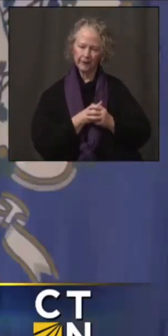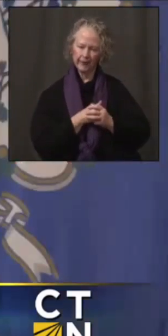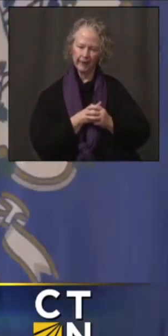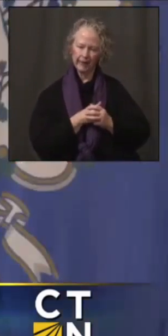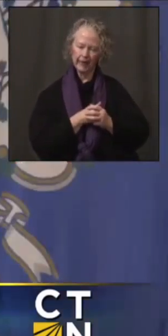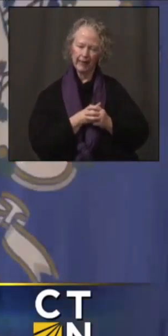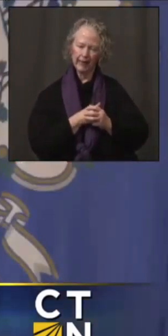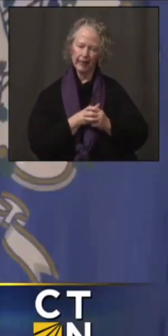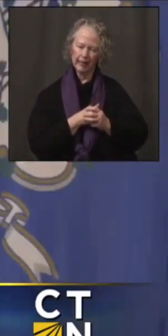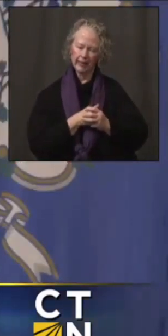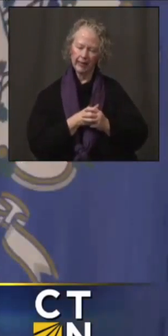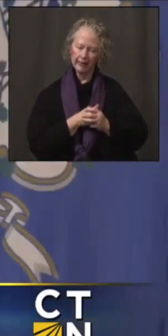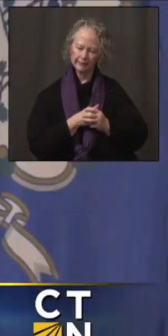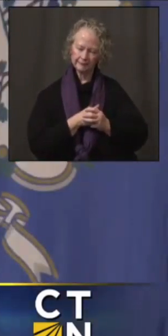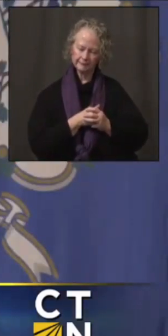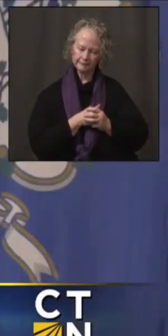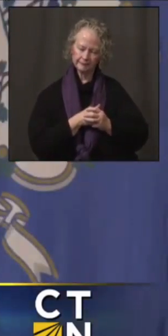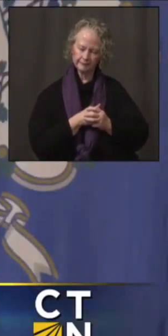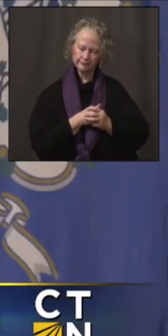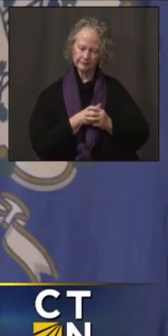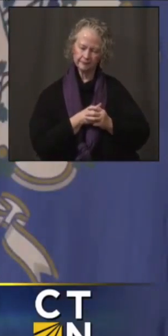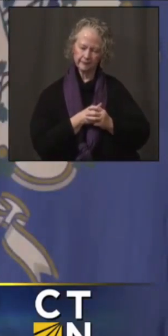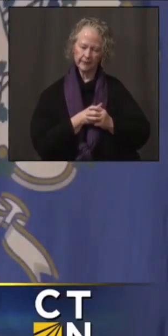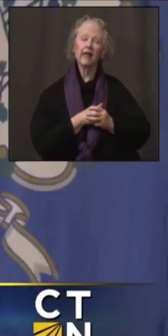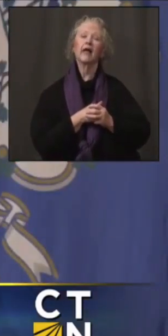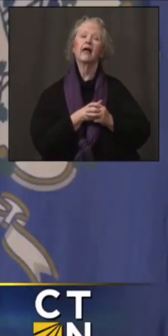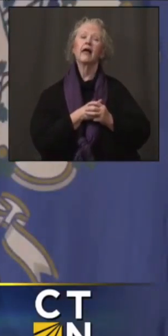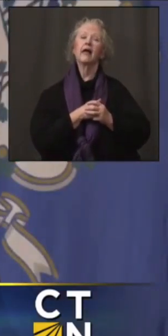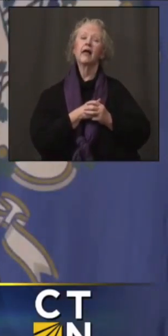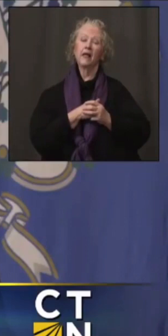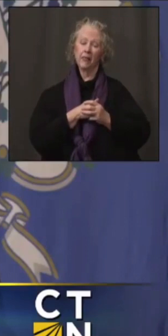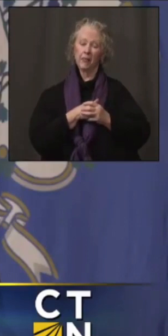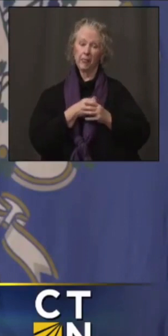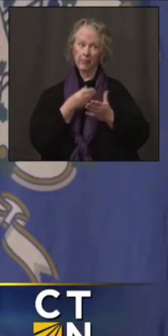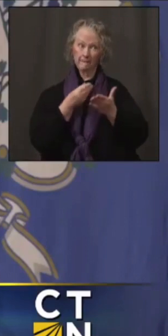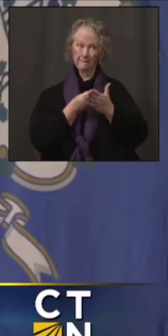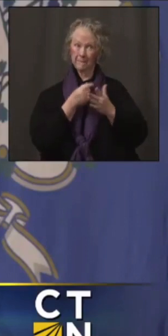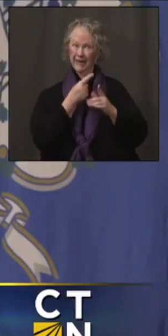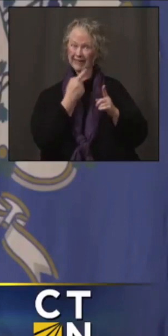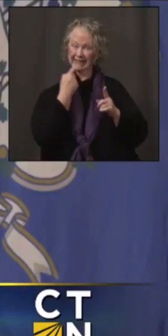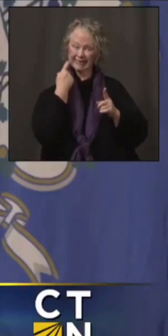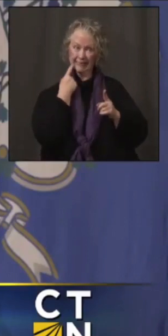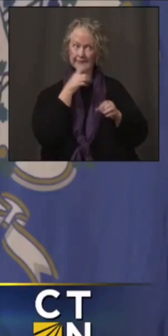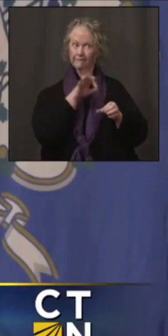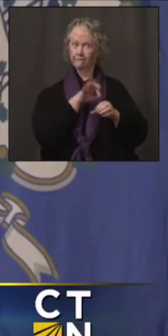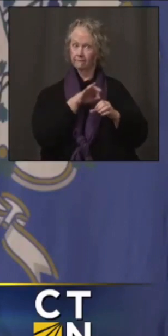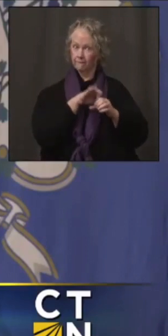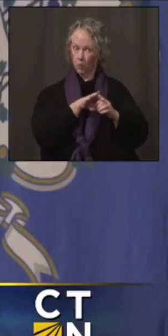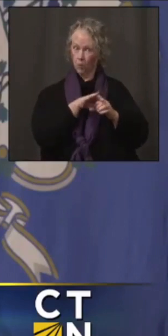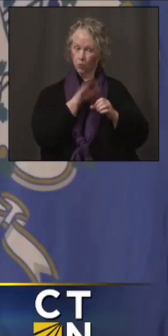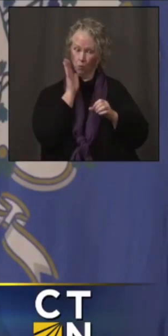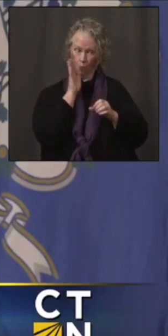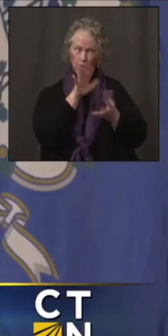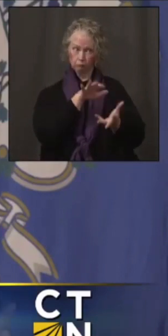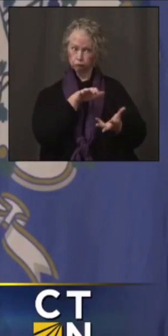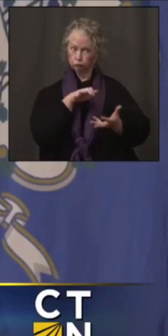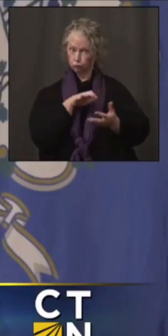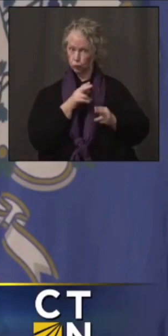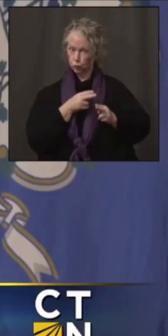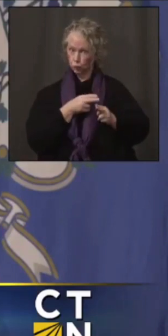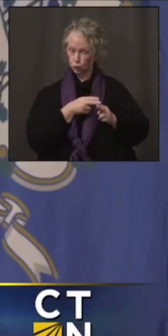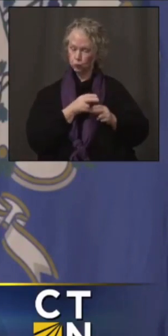look, the, the funding that was, uh, just recently voted on and, uh, will be coming our way relatively soon.